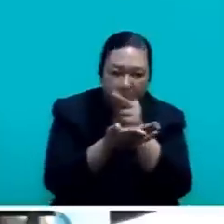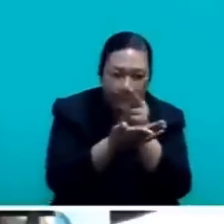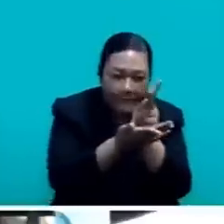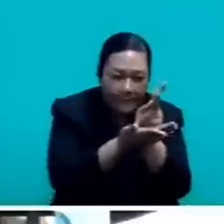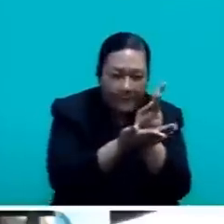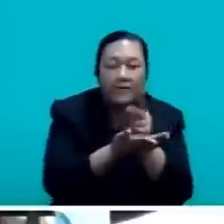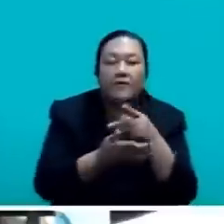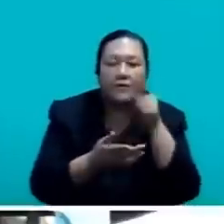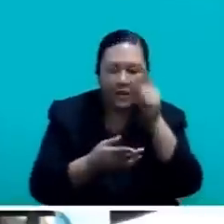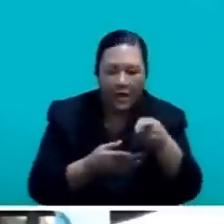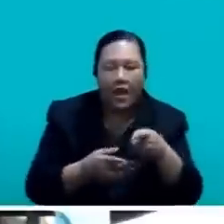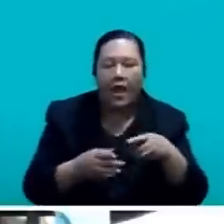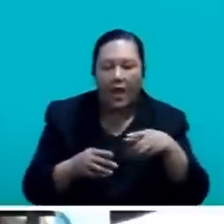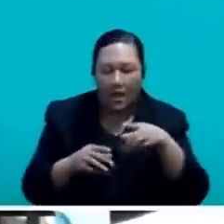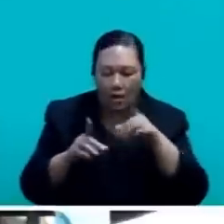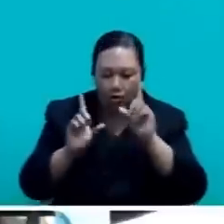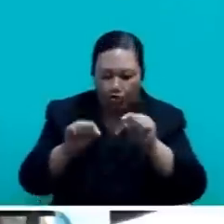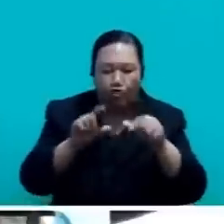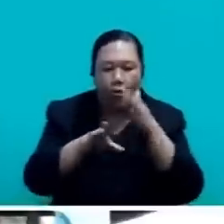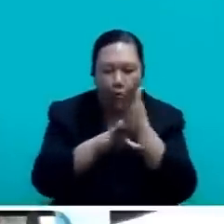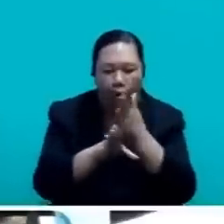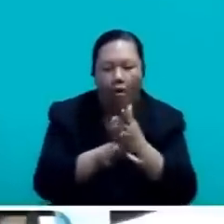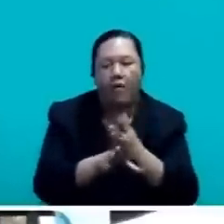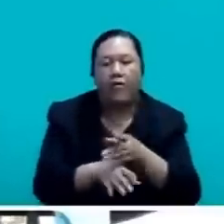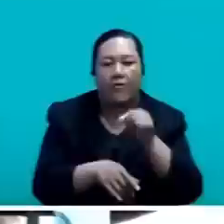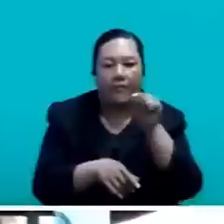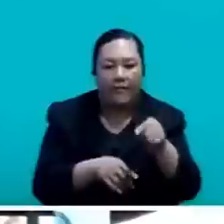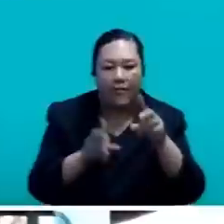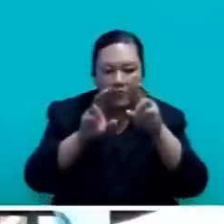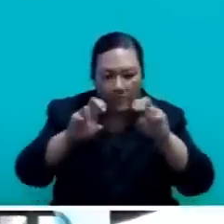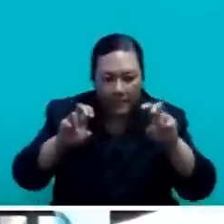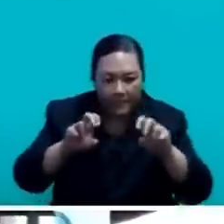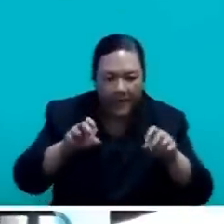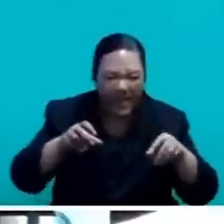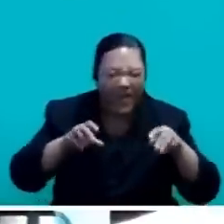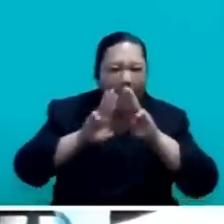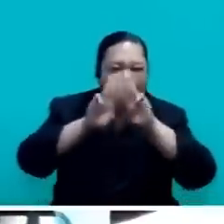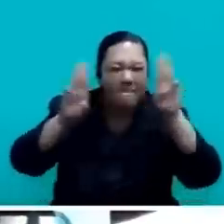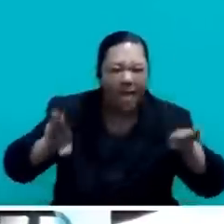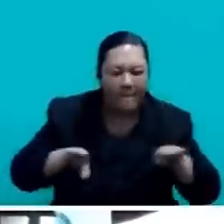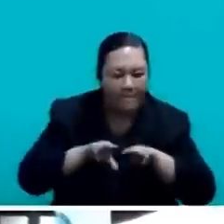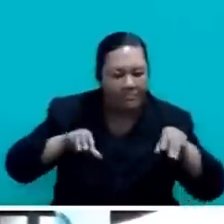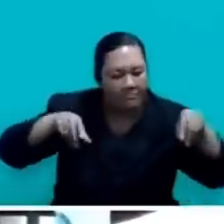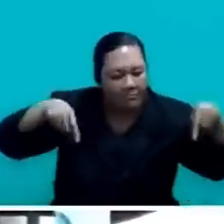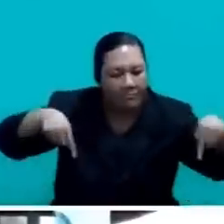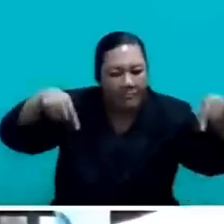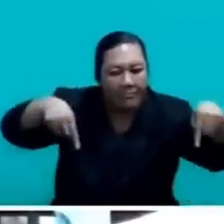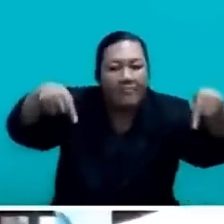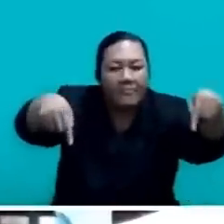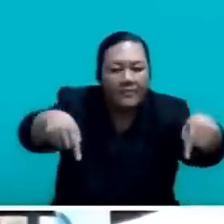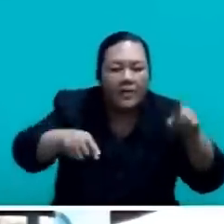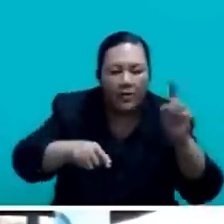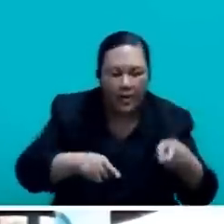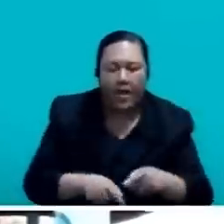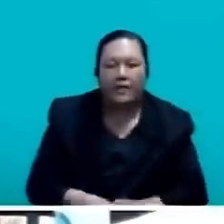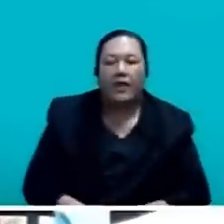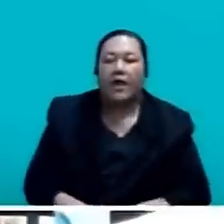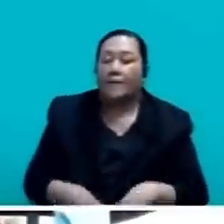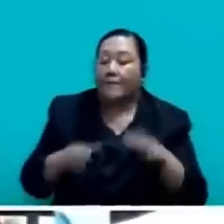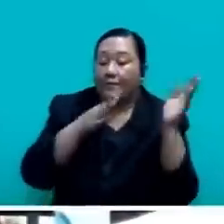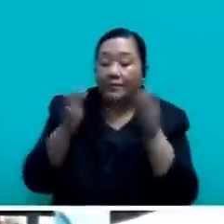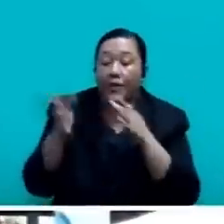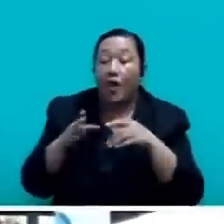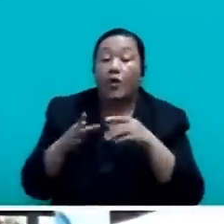across the country. With the government's commitment, Mr. Speaker, to providing access to clean water as a